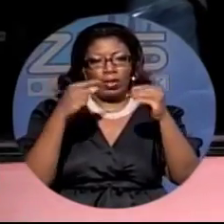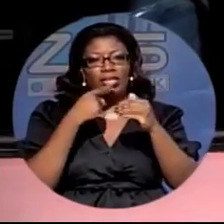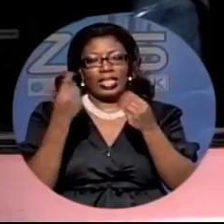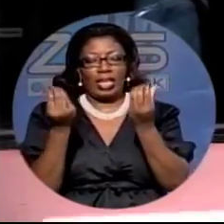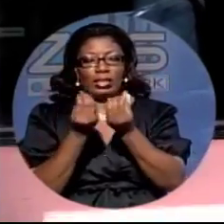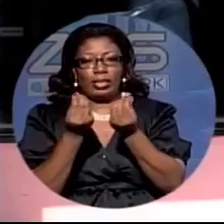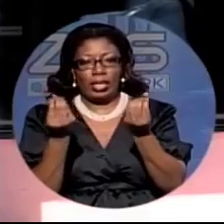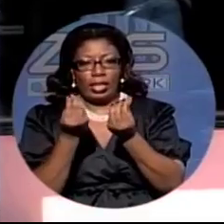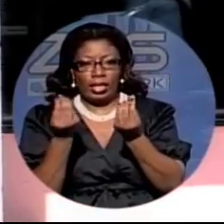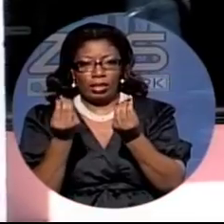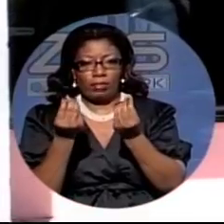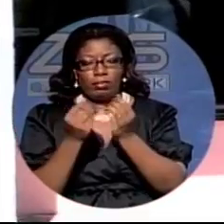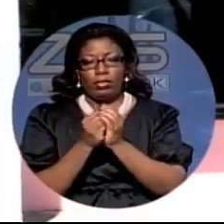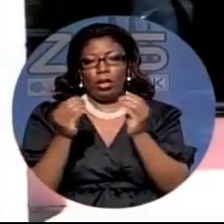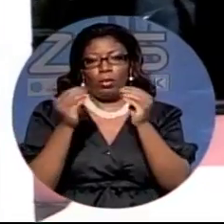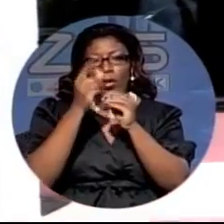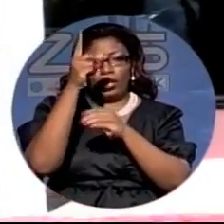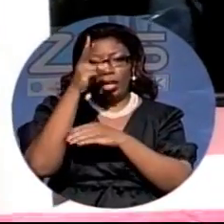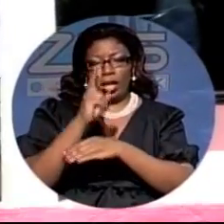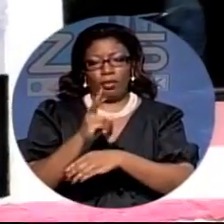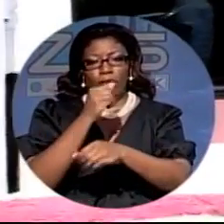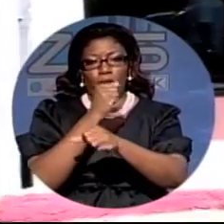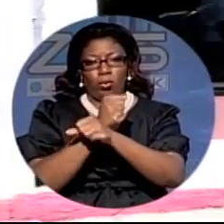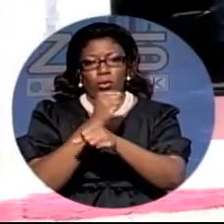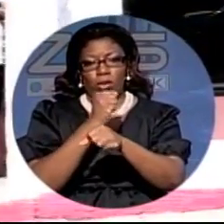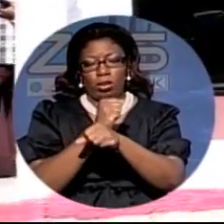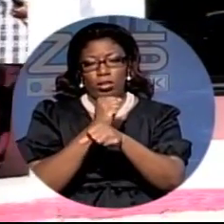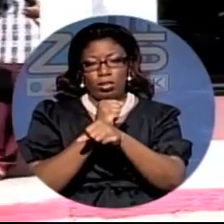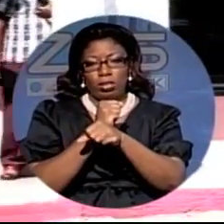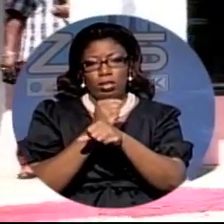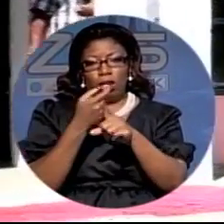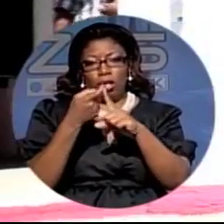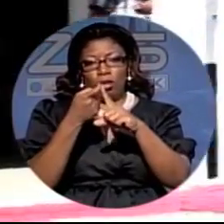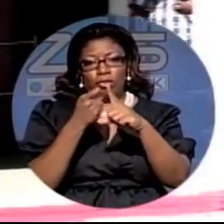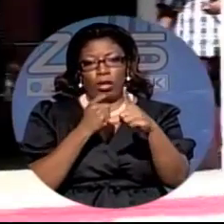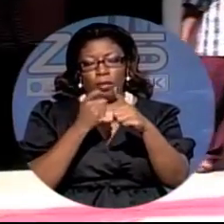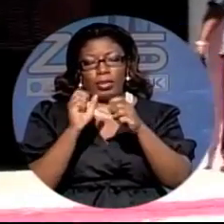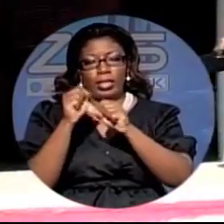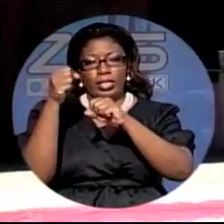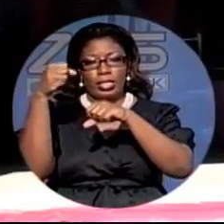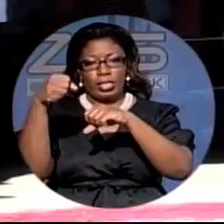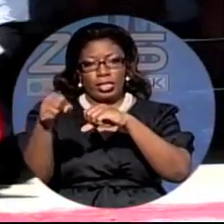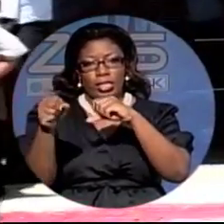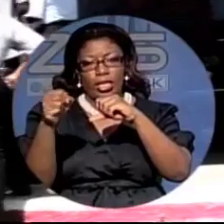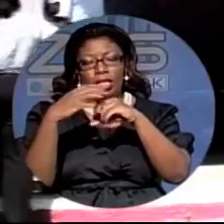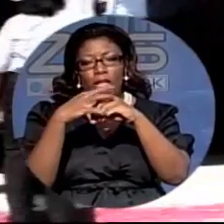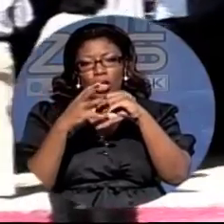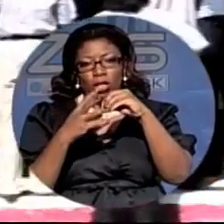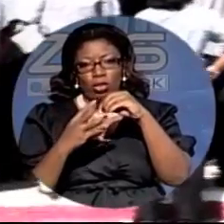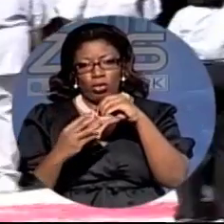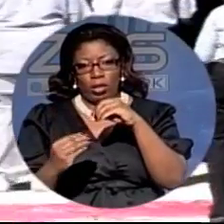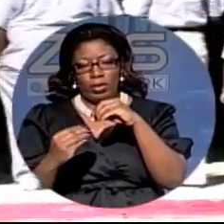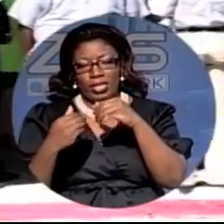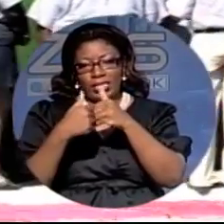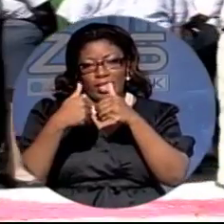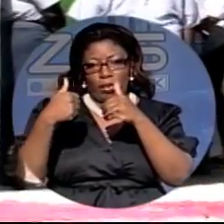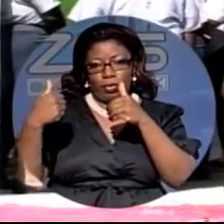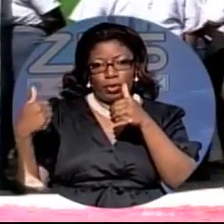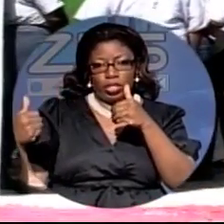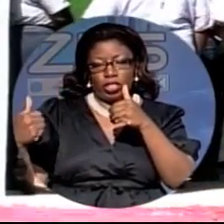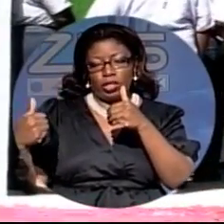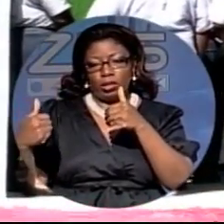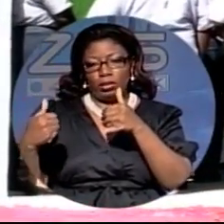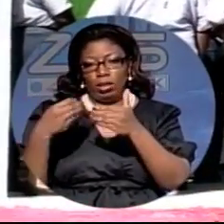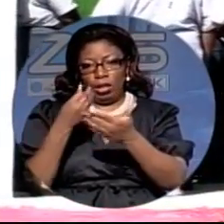right now more than half of the employees from both the sea grapes and south beach locations have opted to take separations packages and seek employment